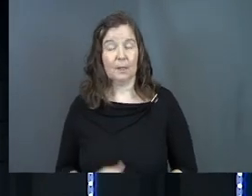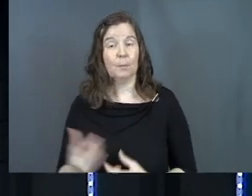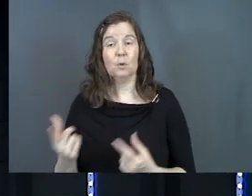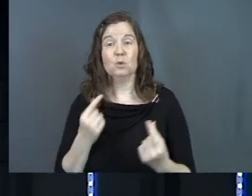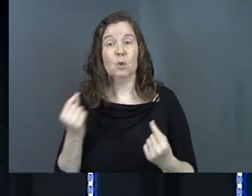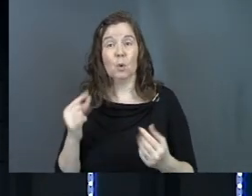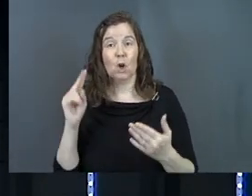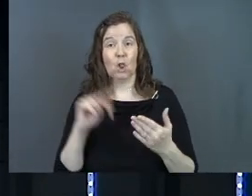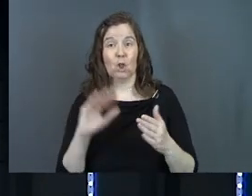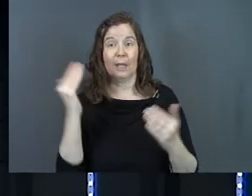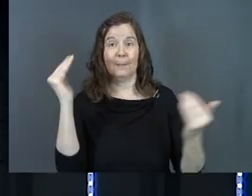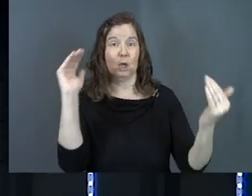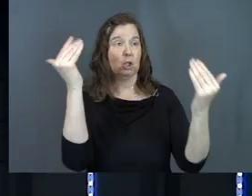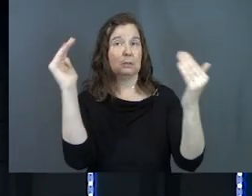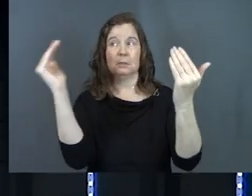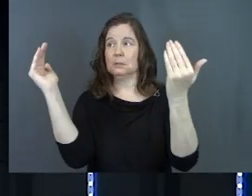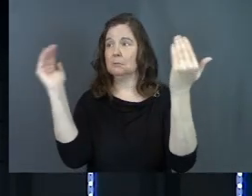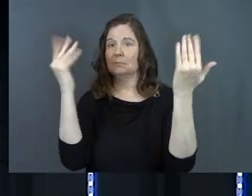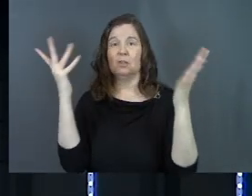And all you're doing is looking at mirrors.